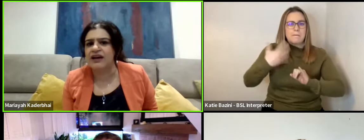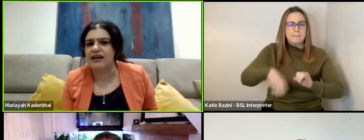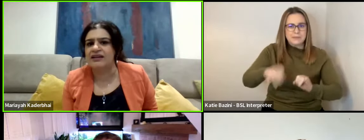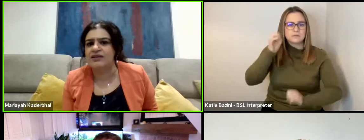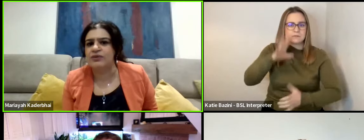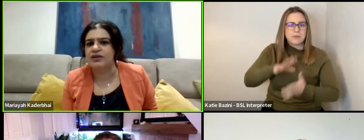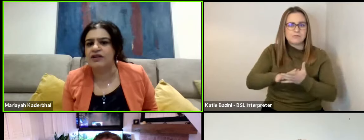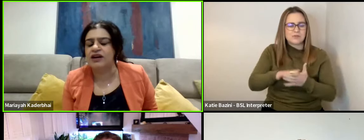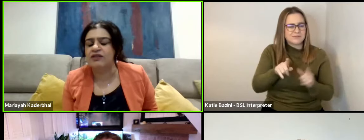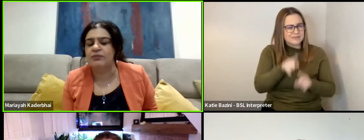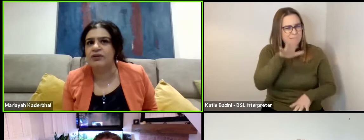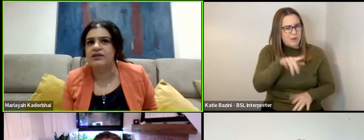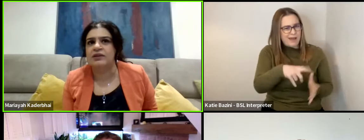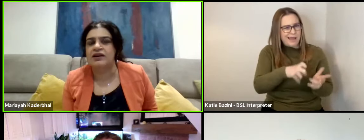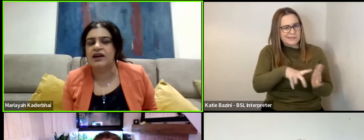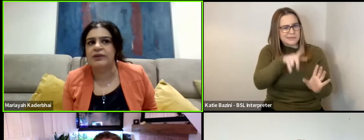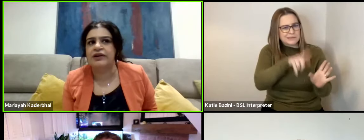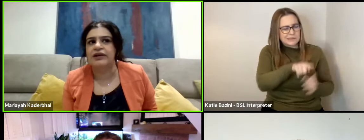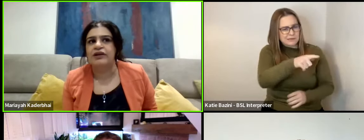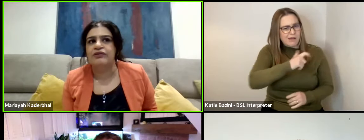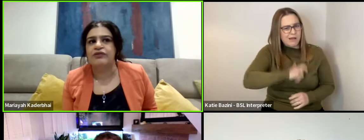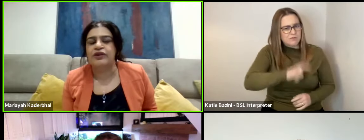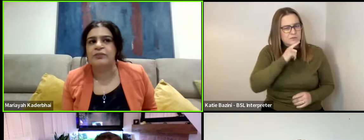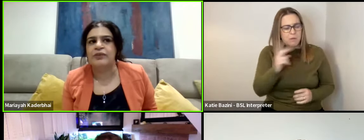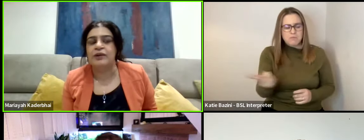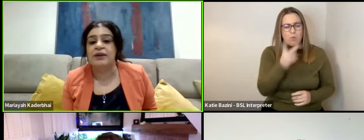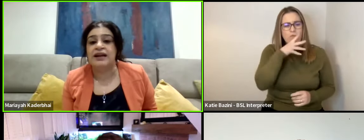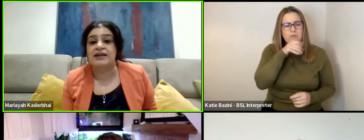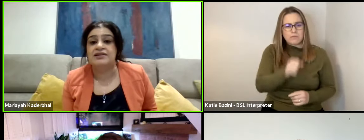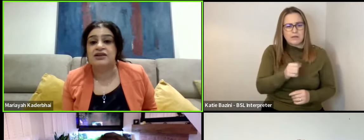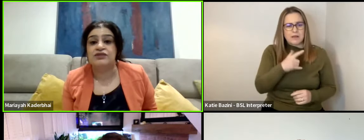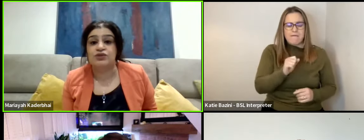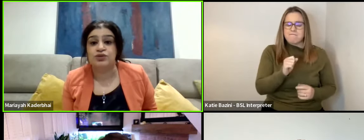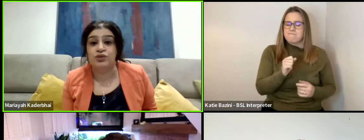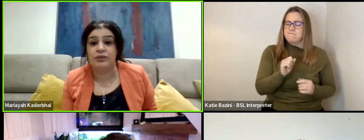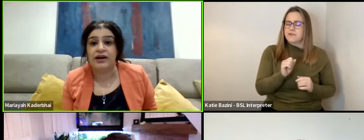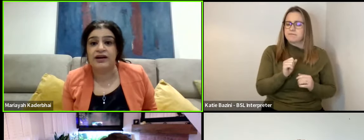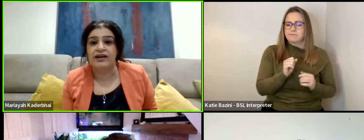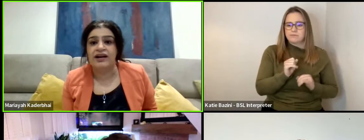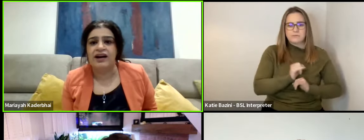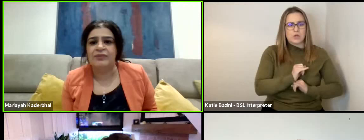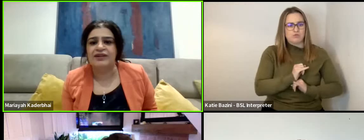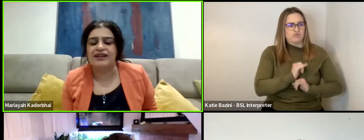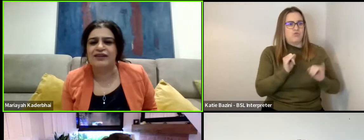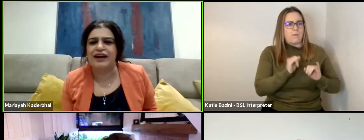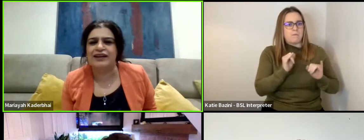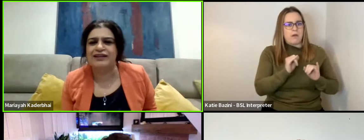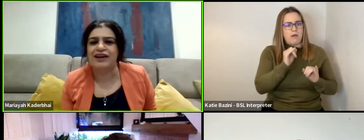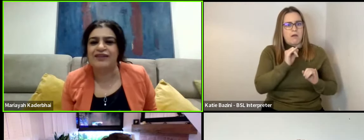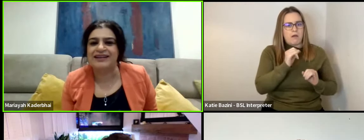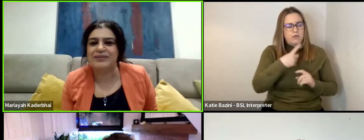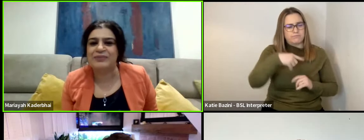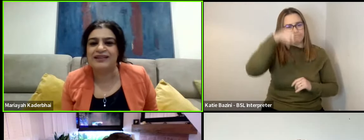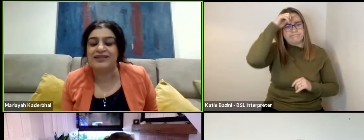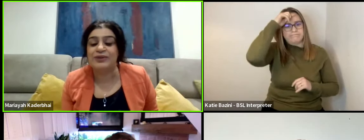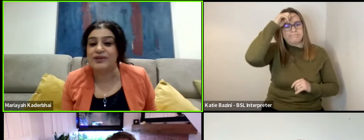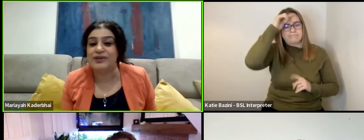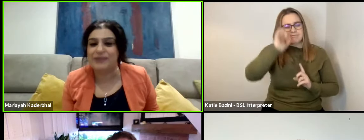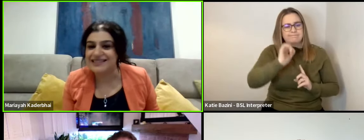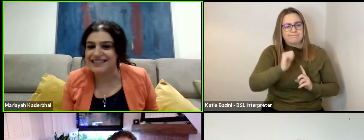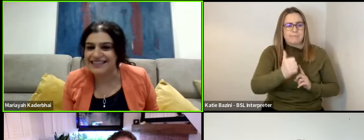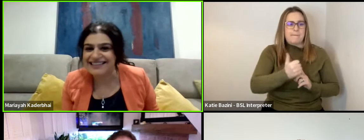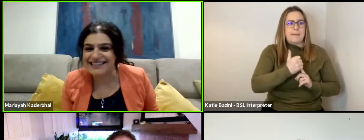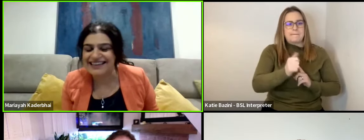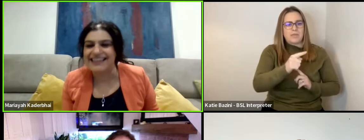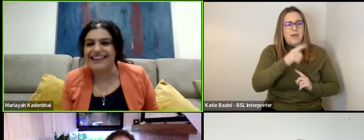Stephen, for Andy as well. They're kind of, both these men are coming from a place of trauma that's kind of had a direct impact in a way